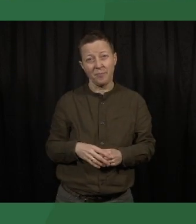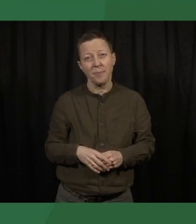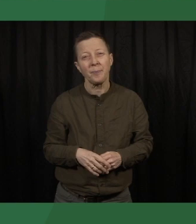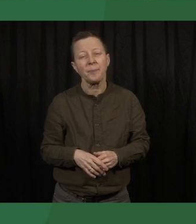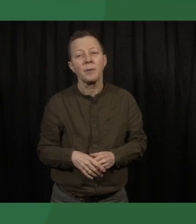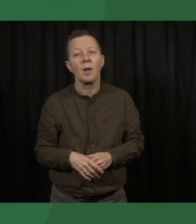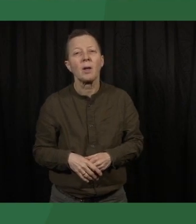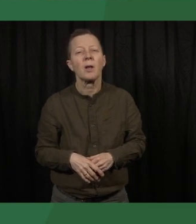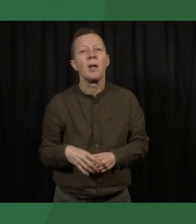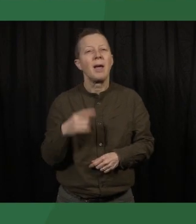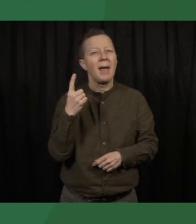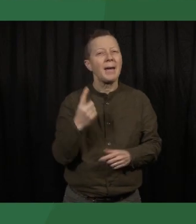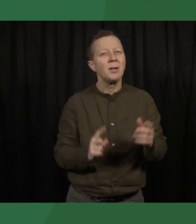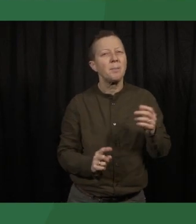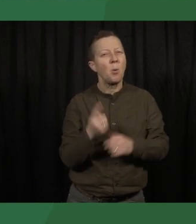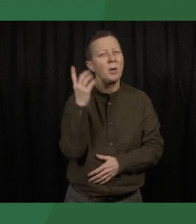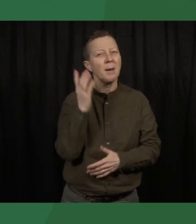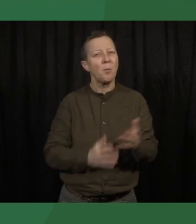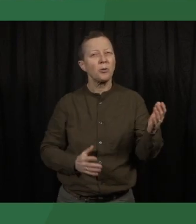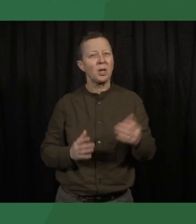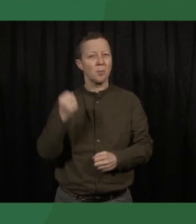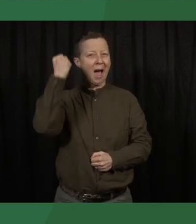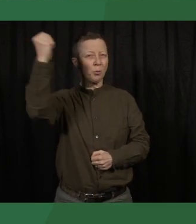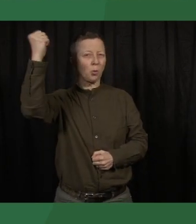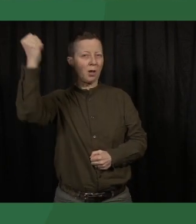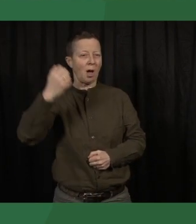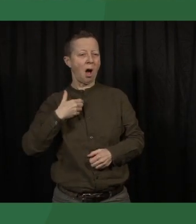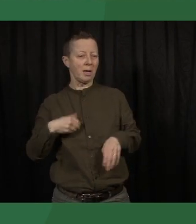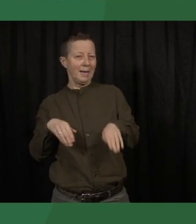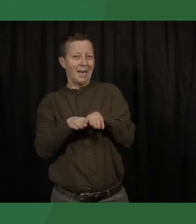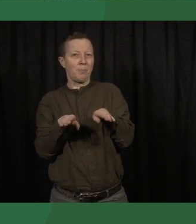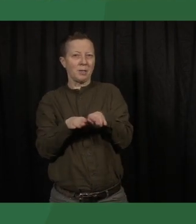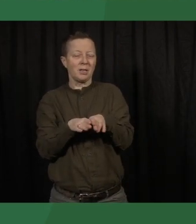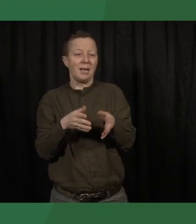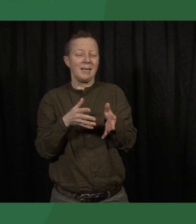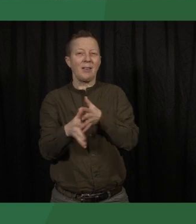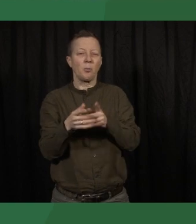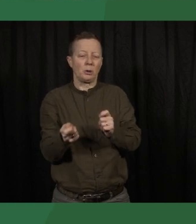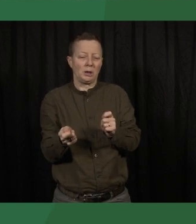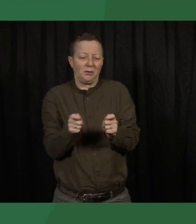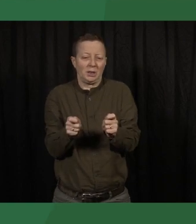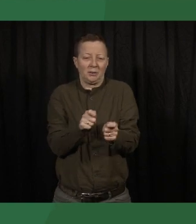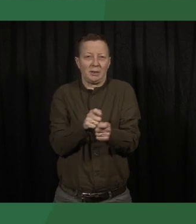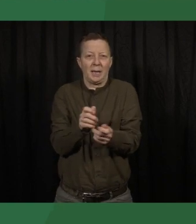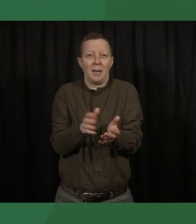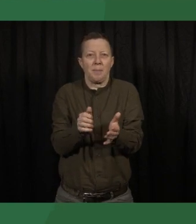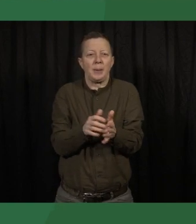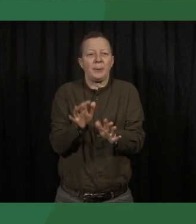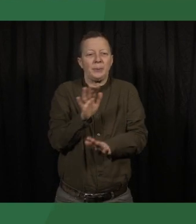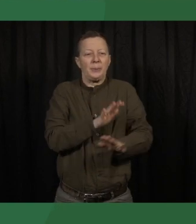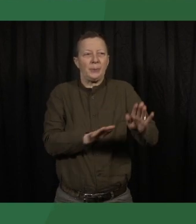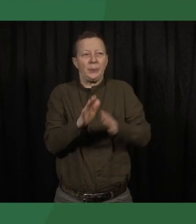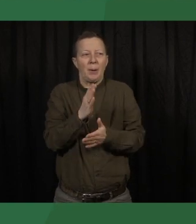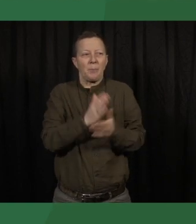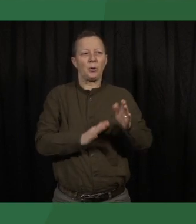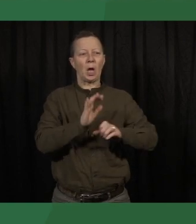One possible way autocrats have adapted is by shifting to more covert forms of repression.